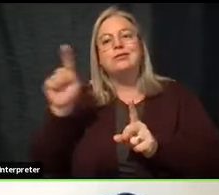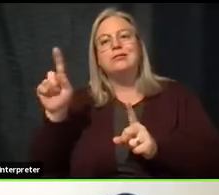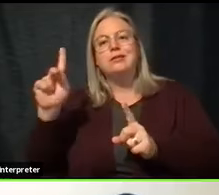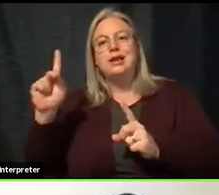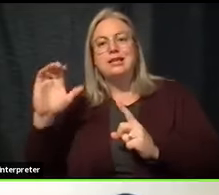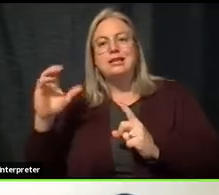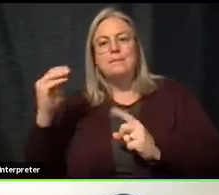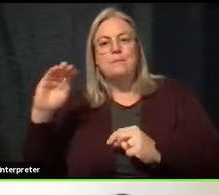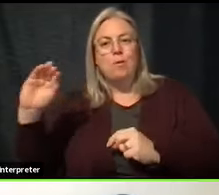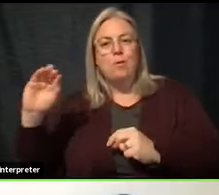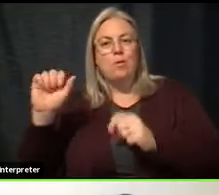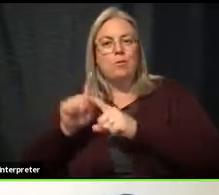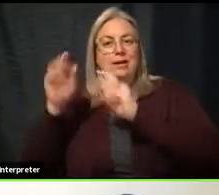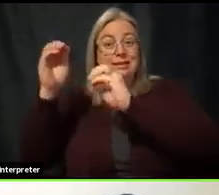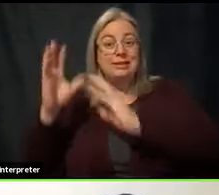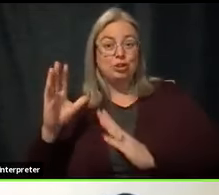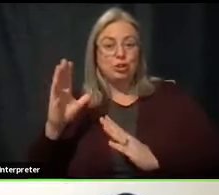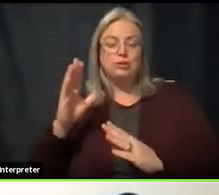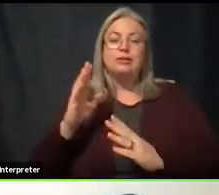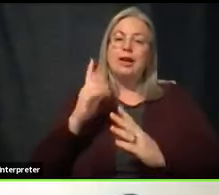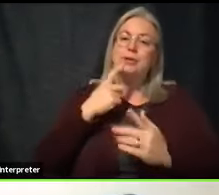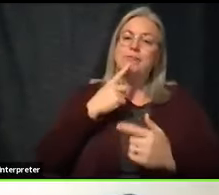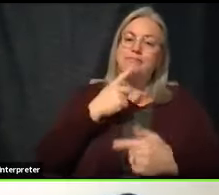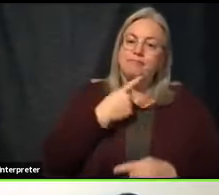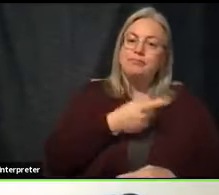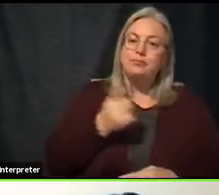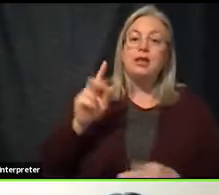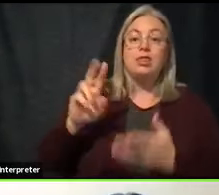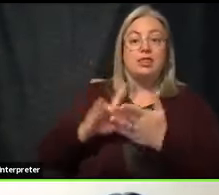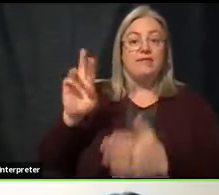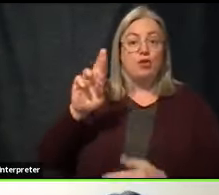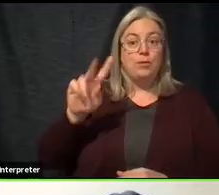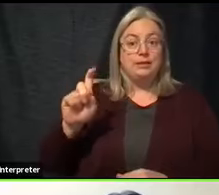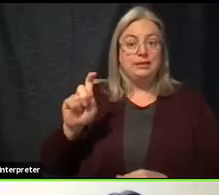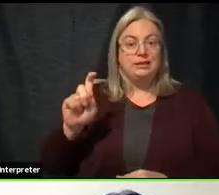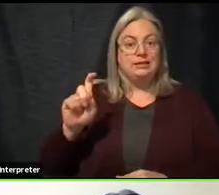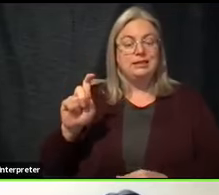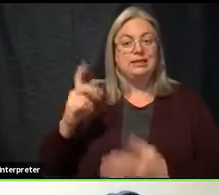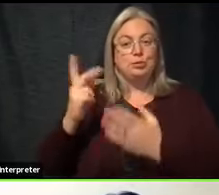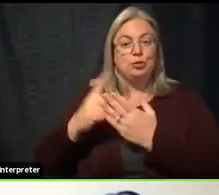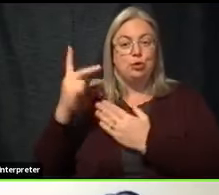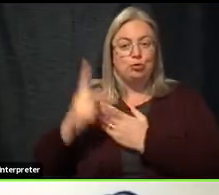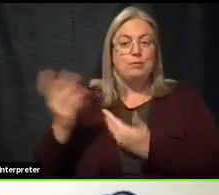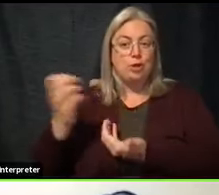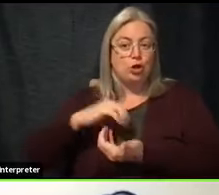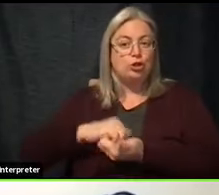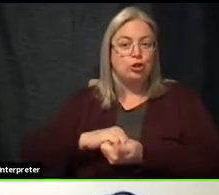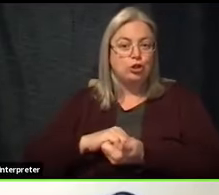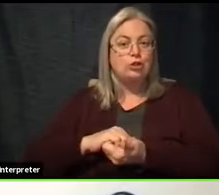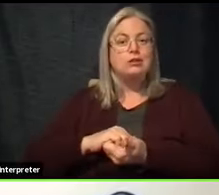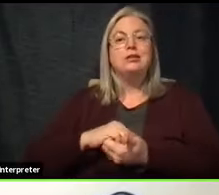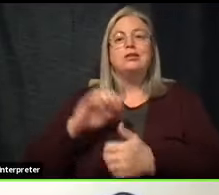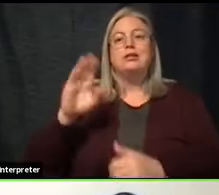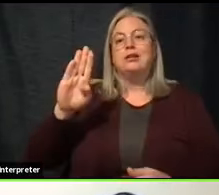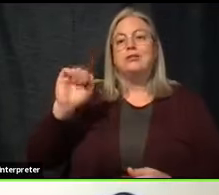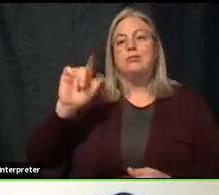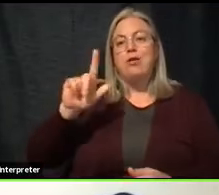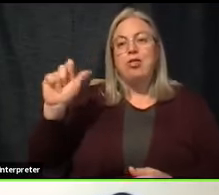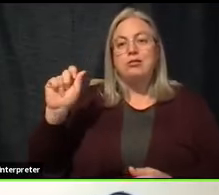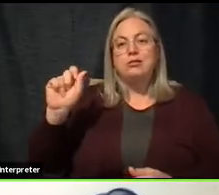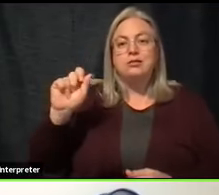Um, I will say that the pharmacies are retail pharmacy program partners, um, which are Ball's Foods